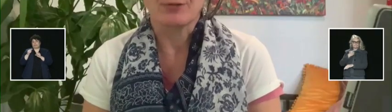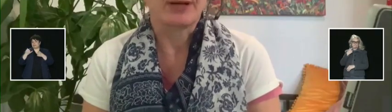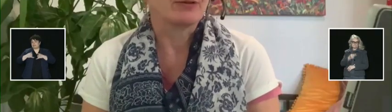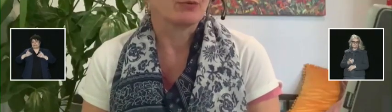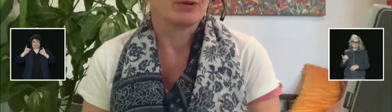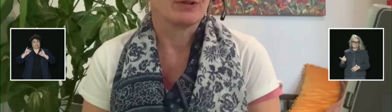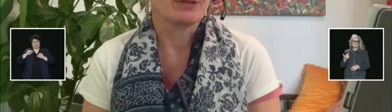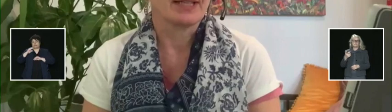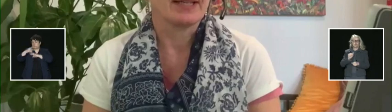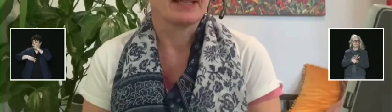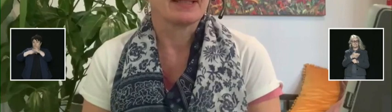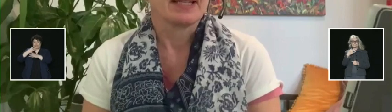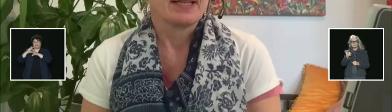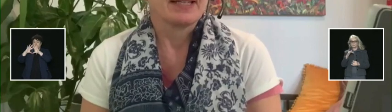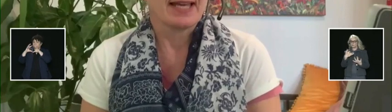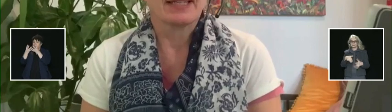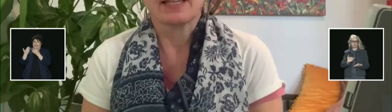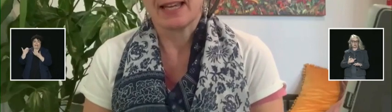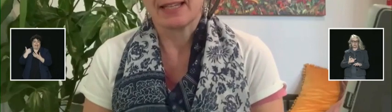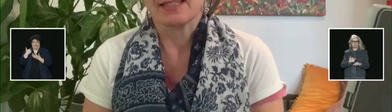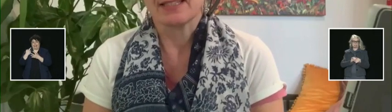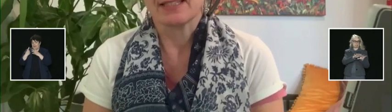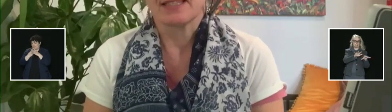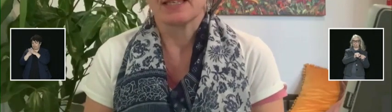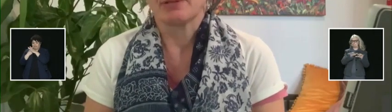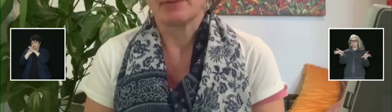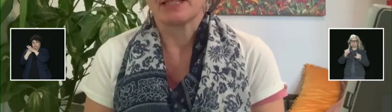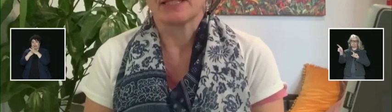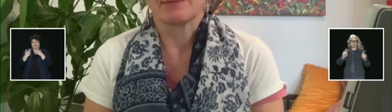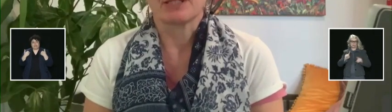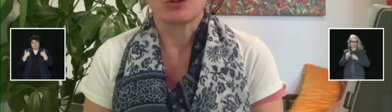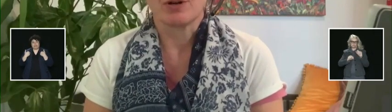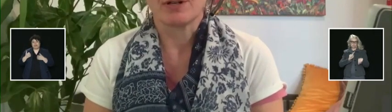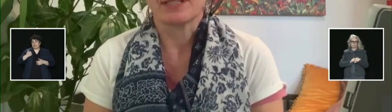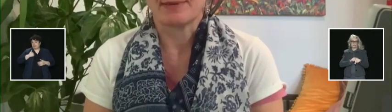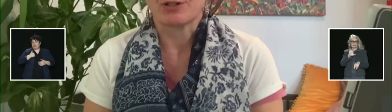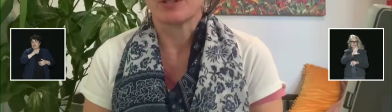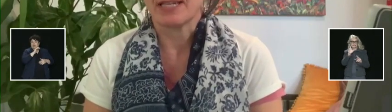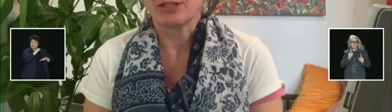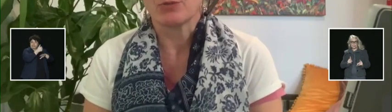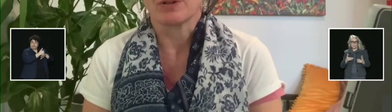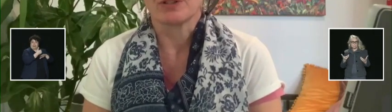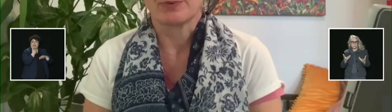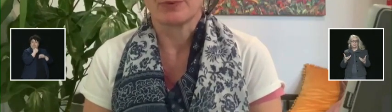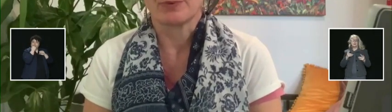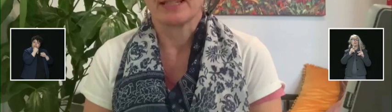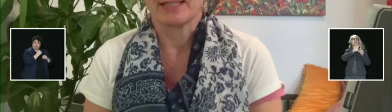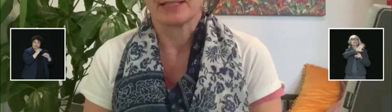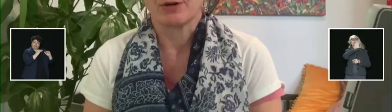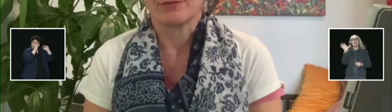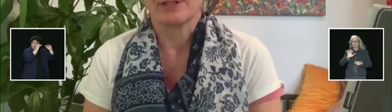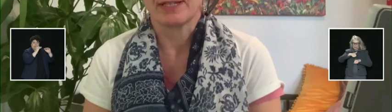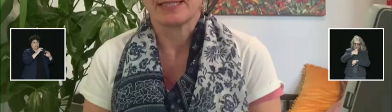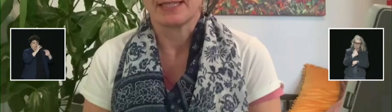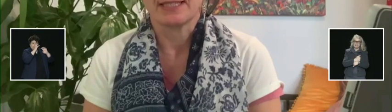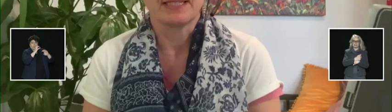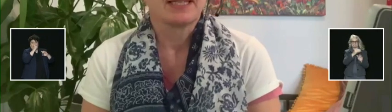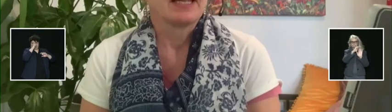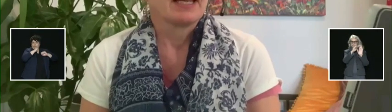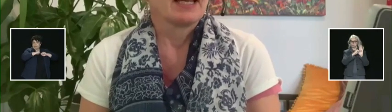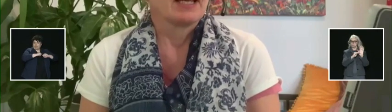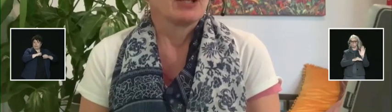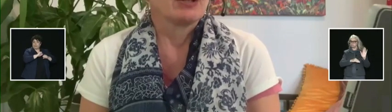rage around the world, and Canada has implemented some of the strongest measures in the world to protect against COVID